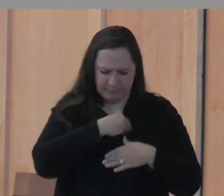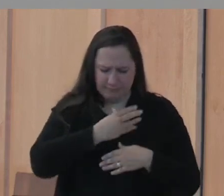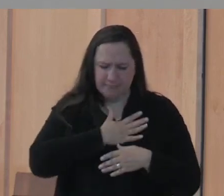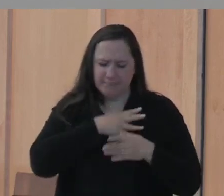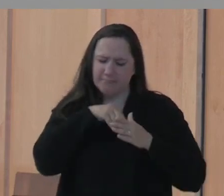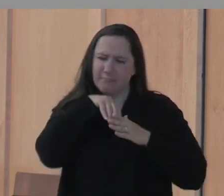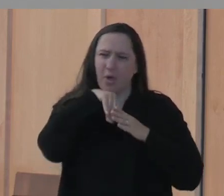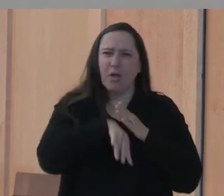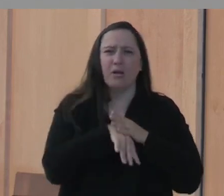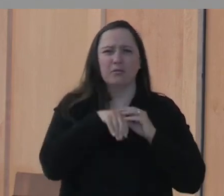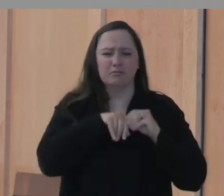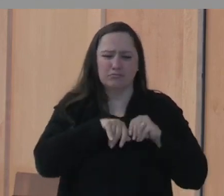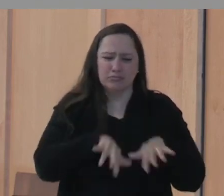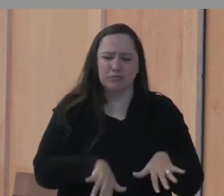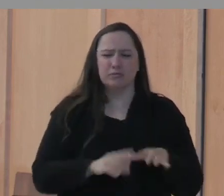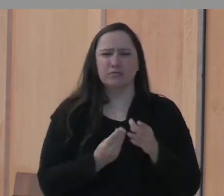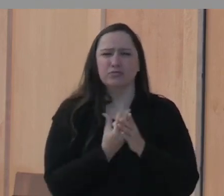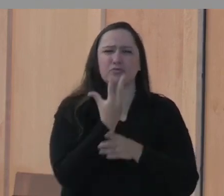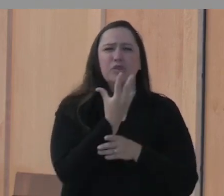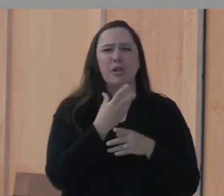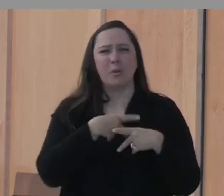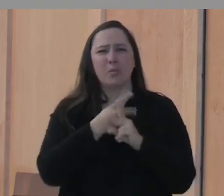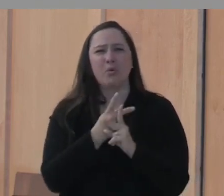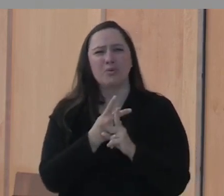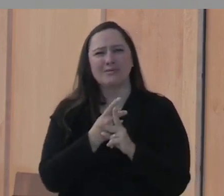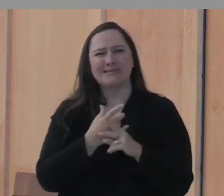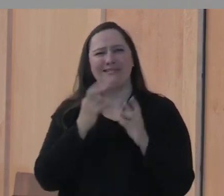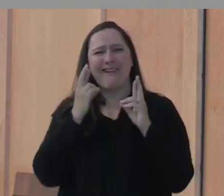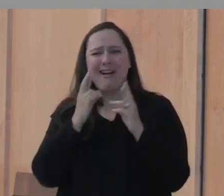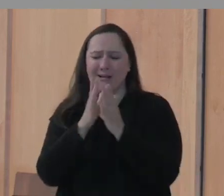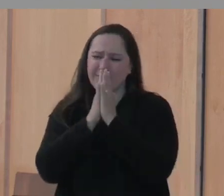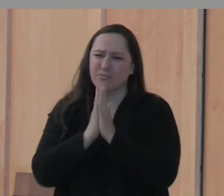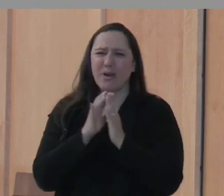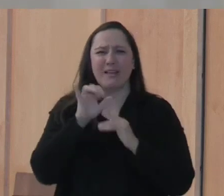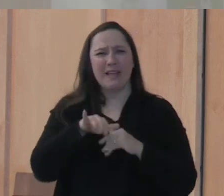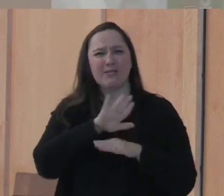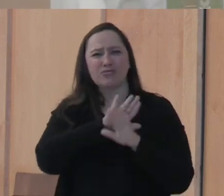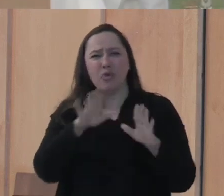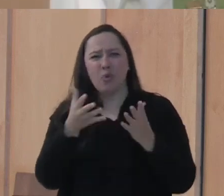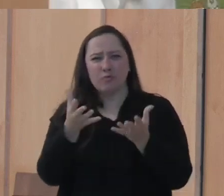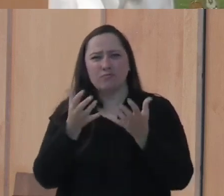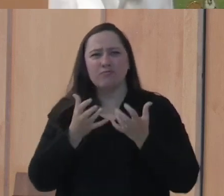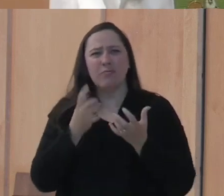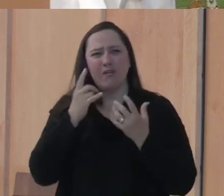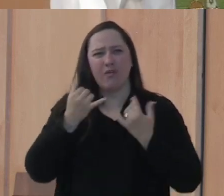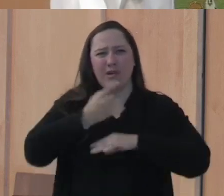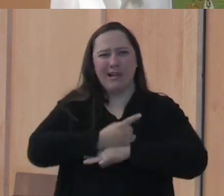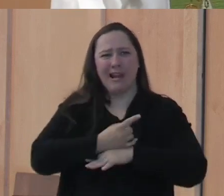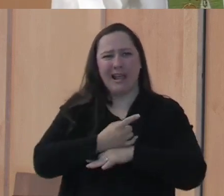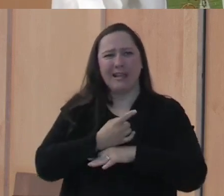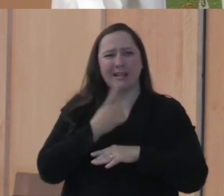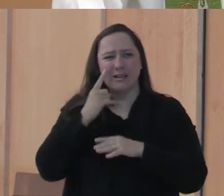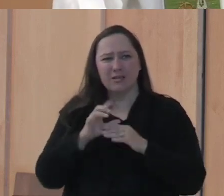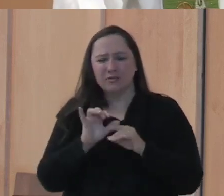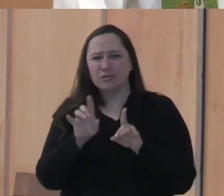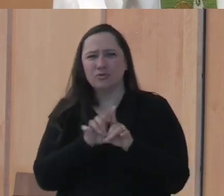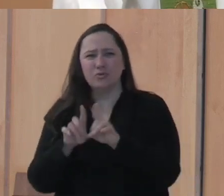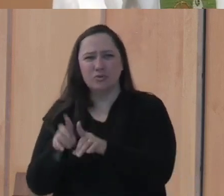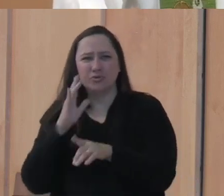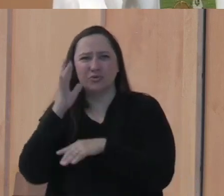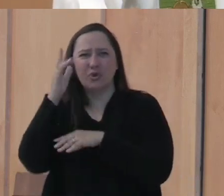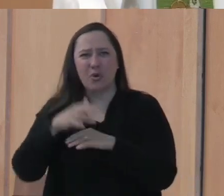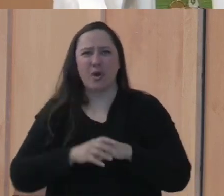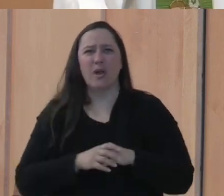your desire for yourself and for your family too. That as the word of God is planted in you it produces